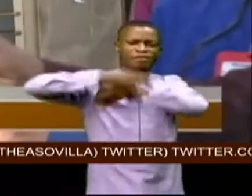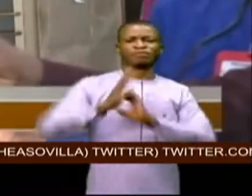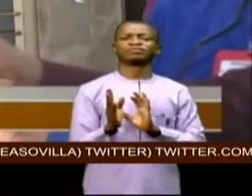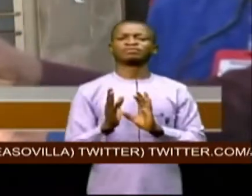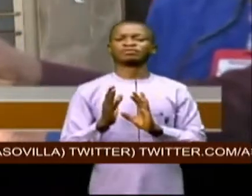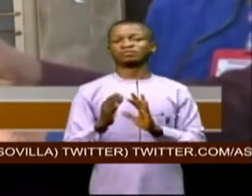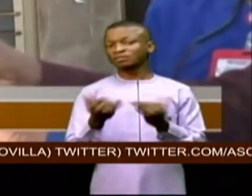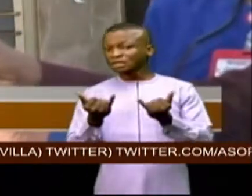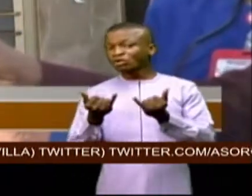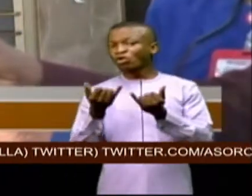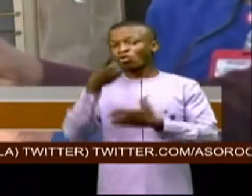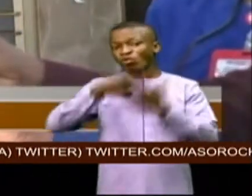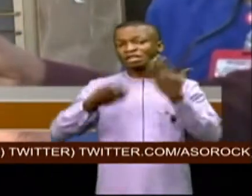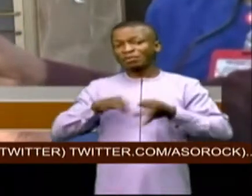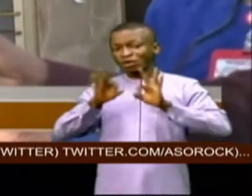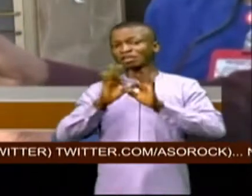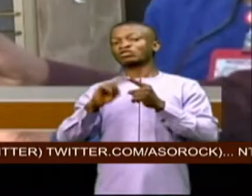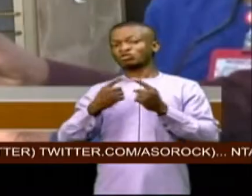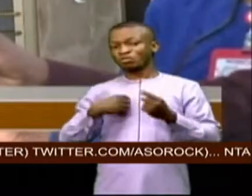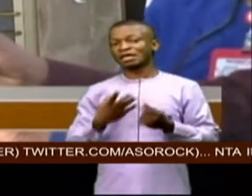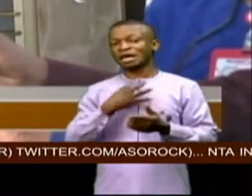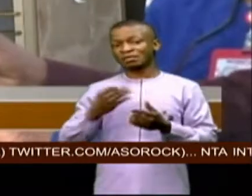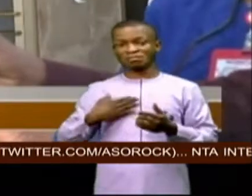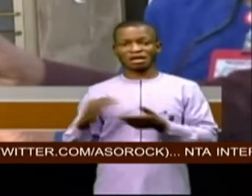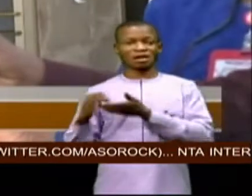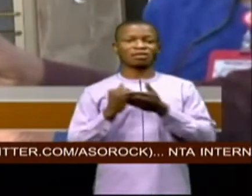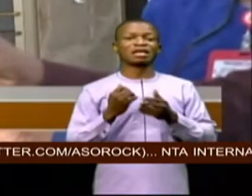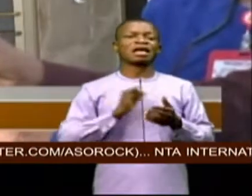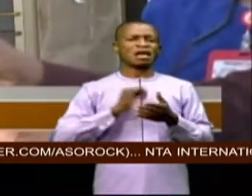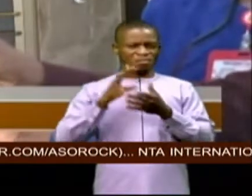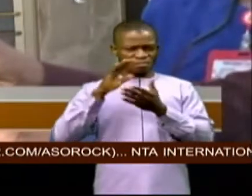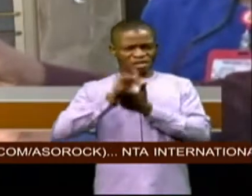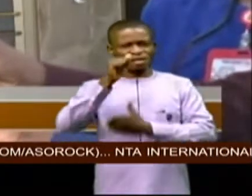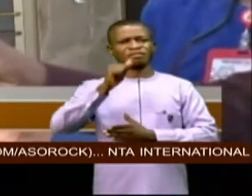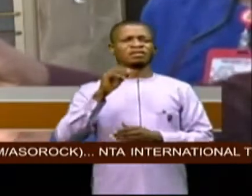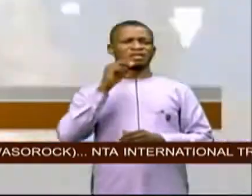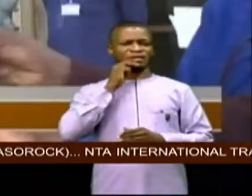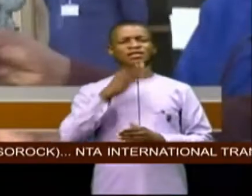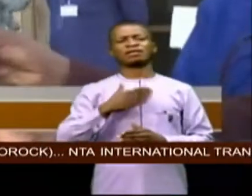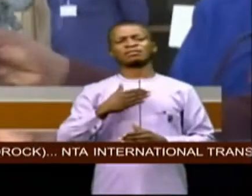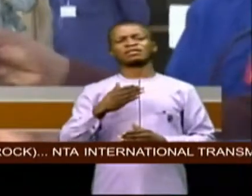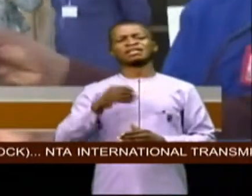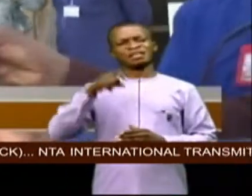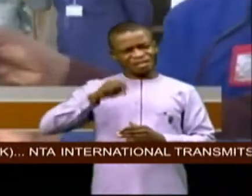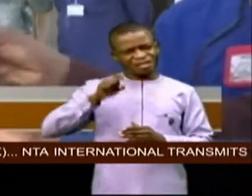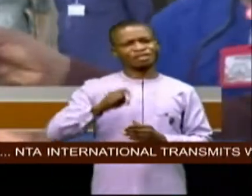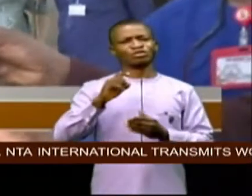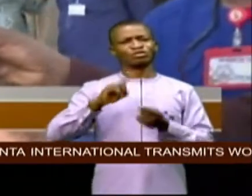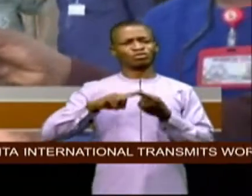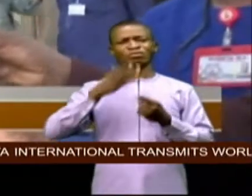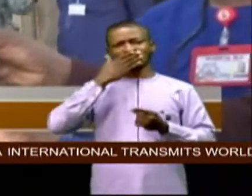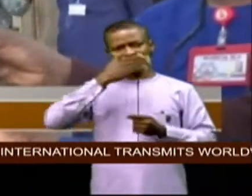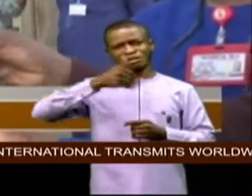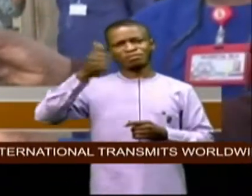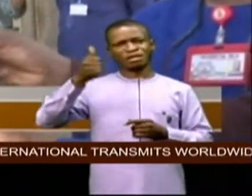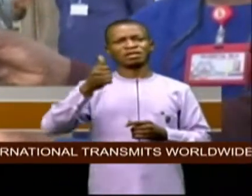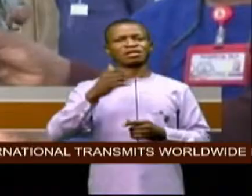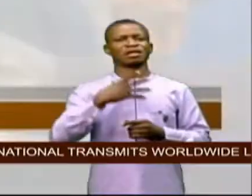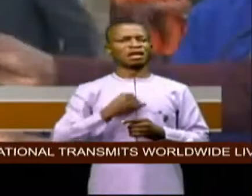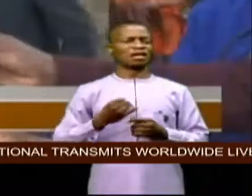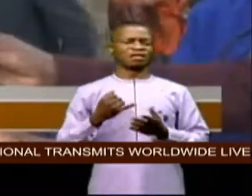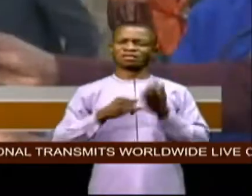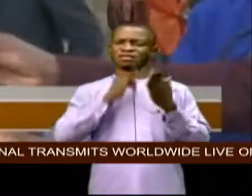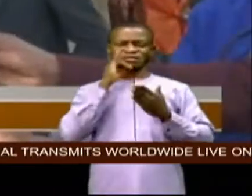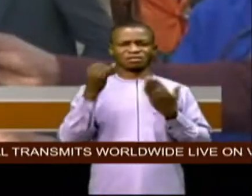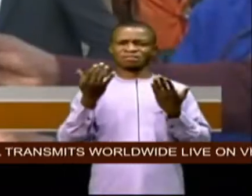and to my colleagues i believe that this country desire to get the best corruption has eaten up deeply and it's so sad